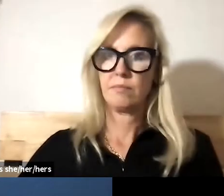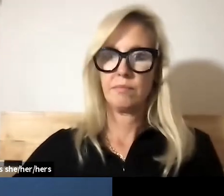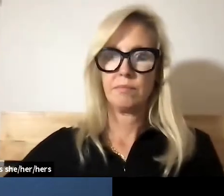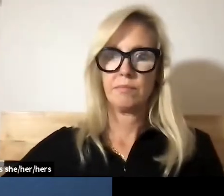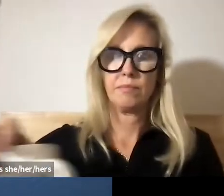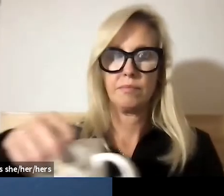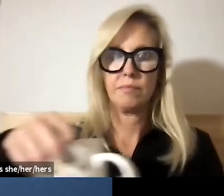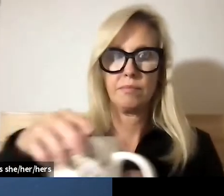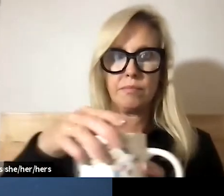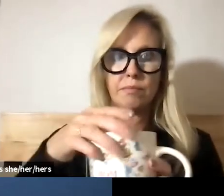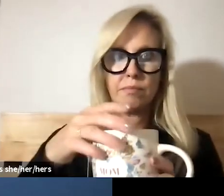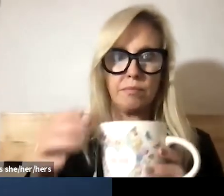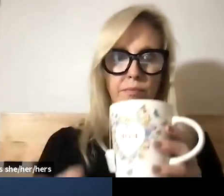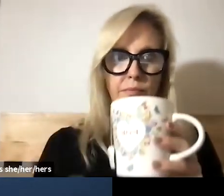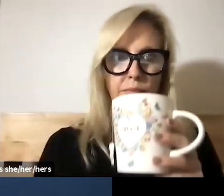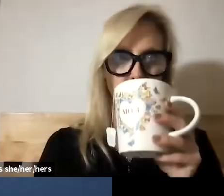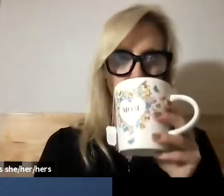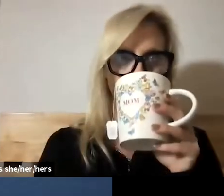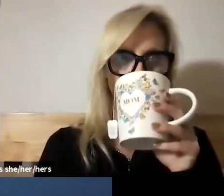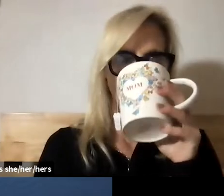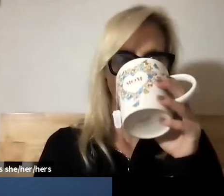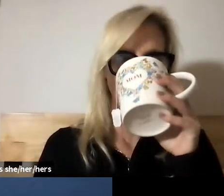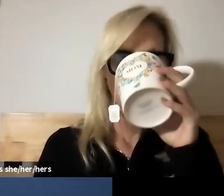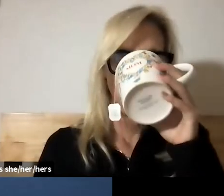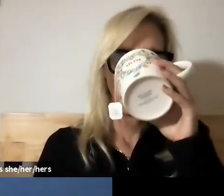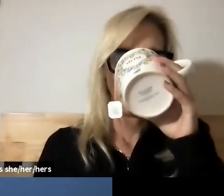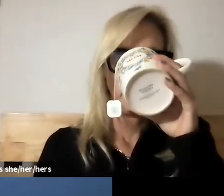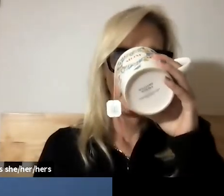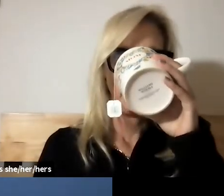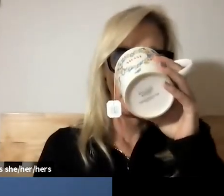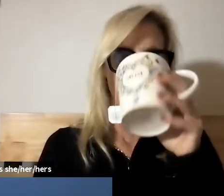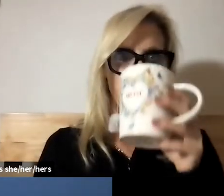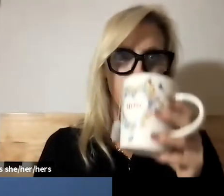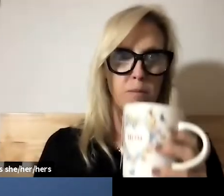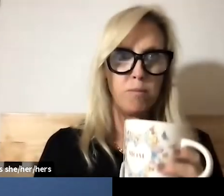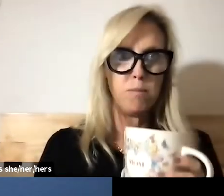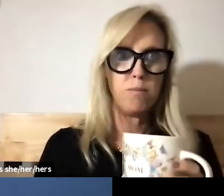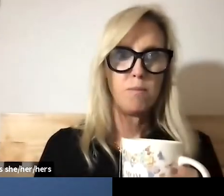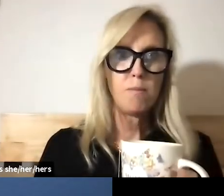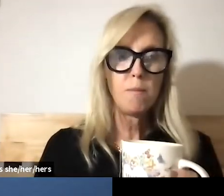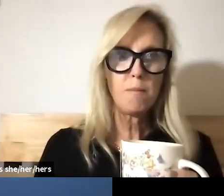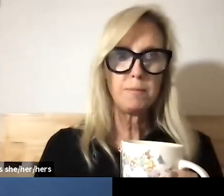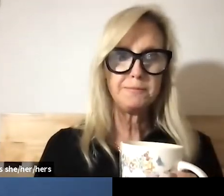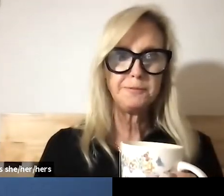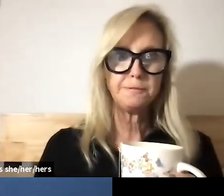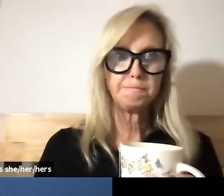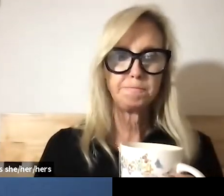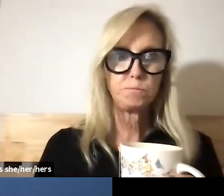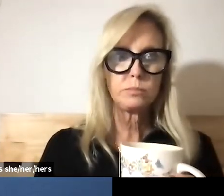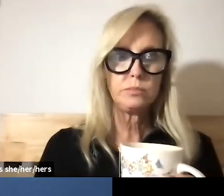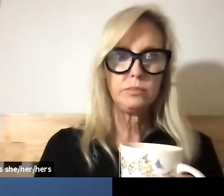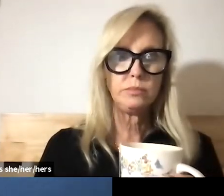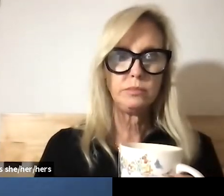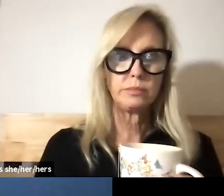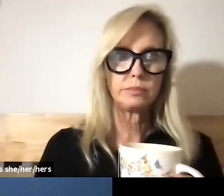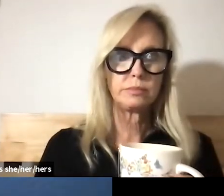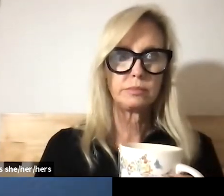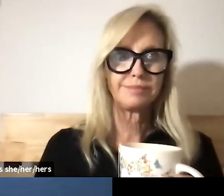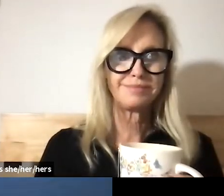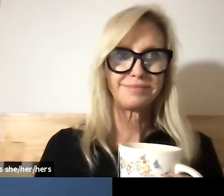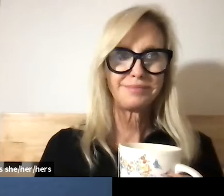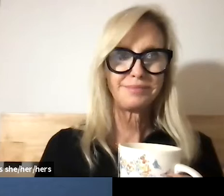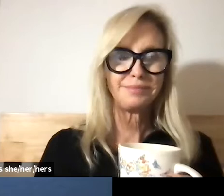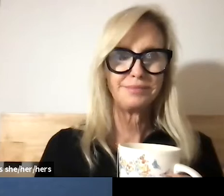the screen here some of the names from each of the high schools but i wanted to start by sharing some of these tonight with you and congratulations